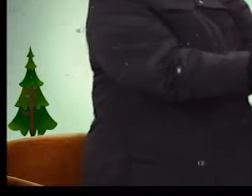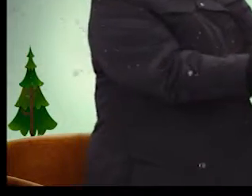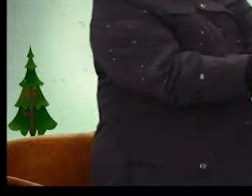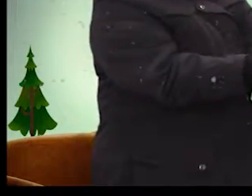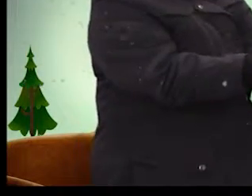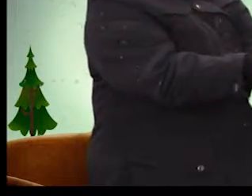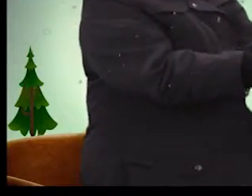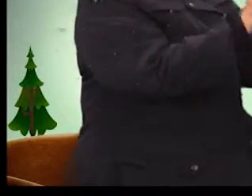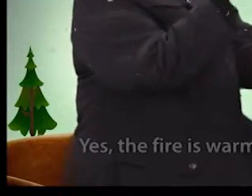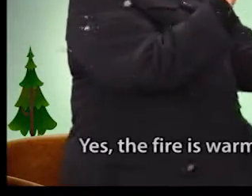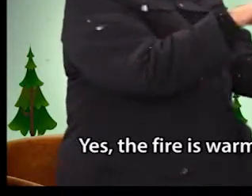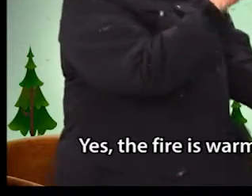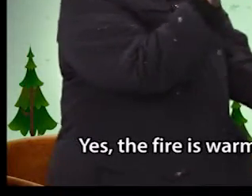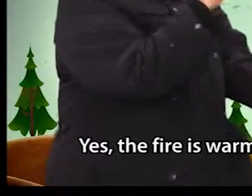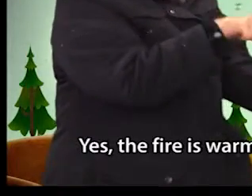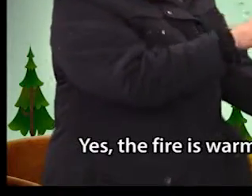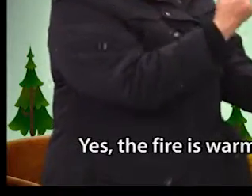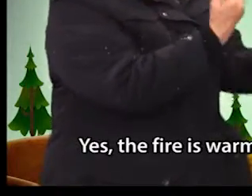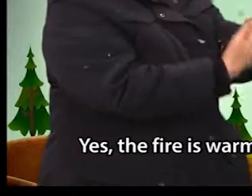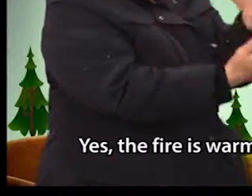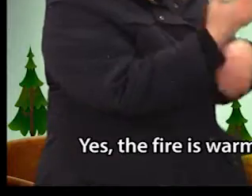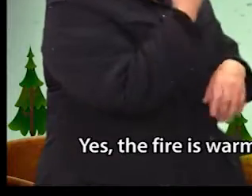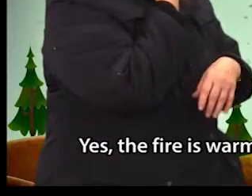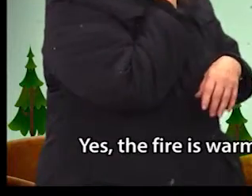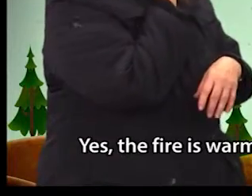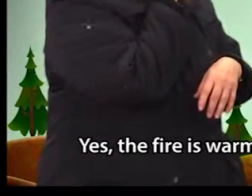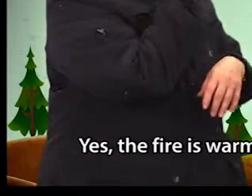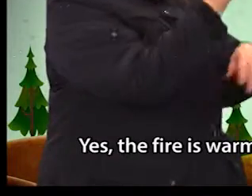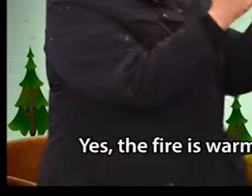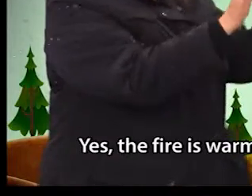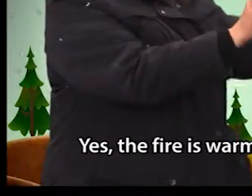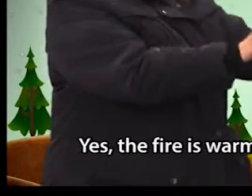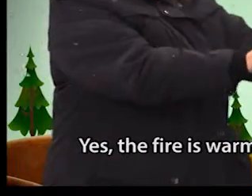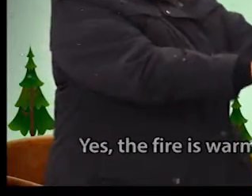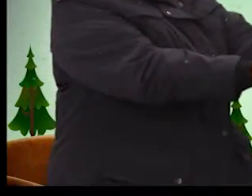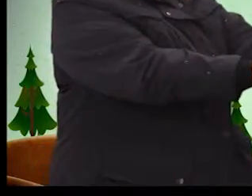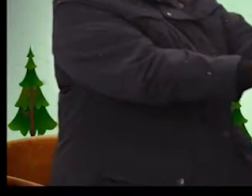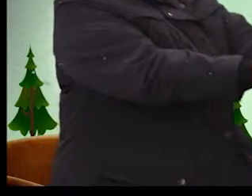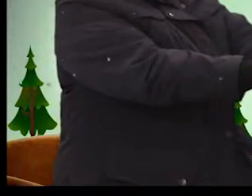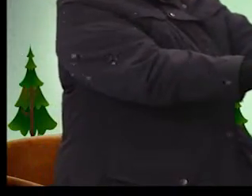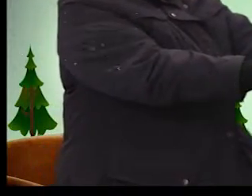Are you warm? Yes, the fire is warm.